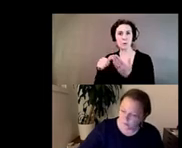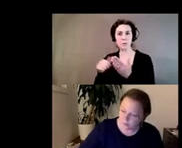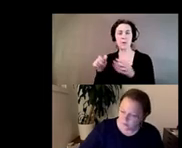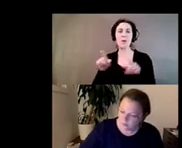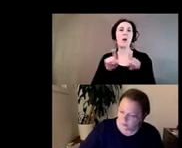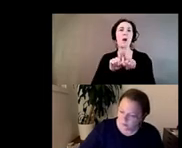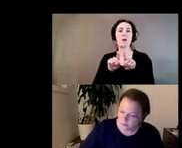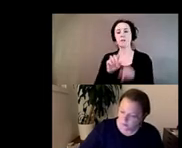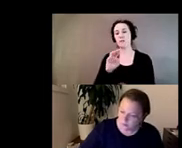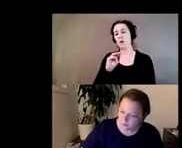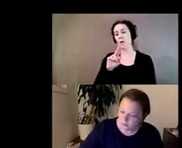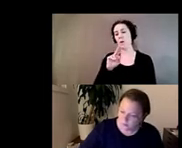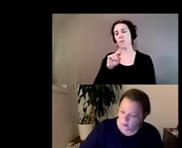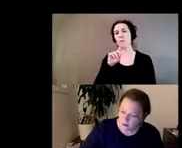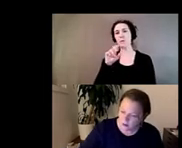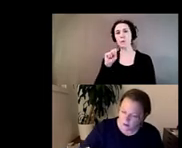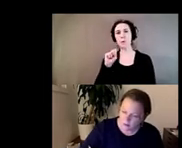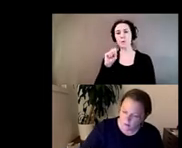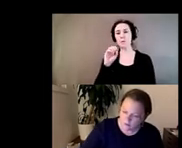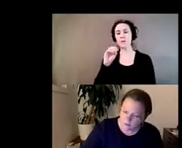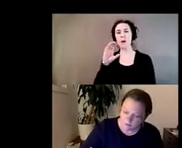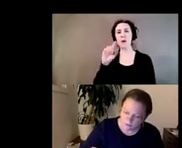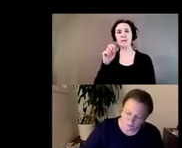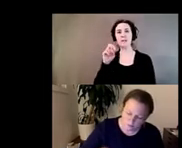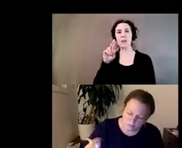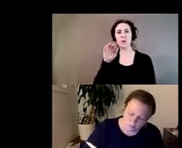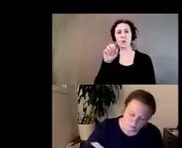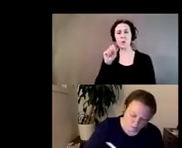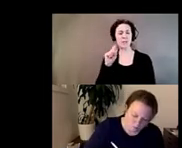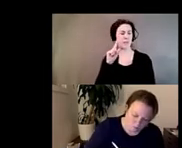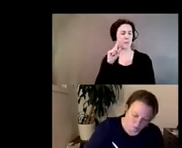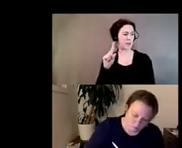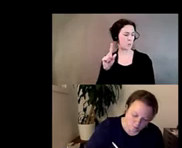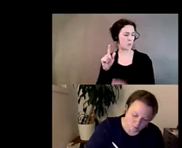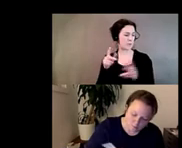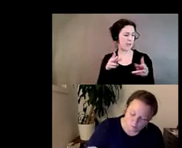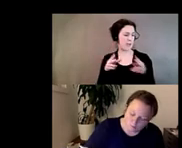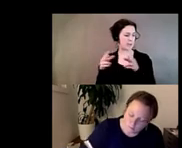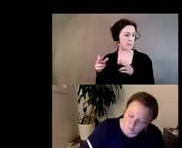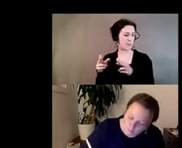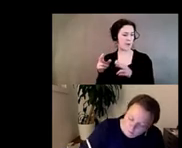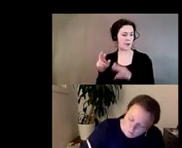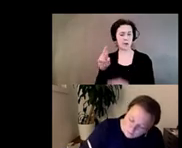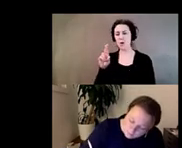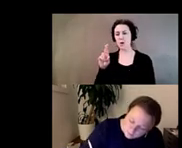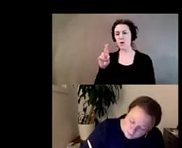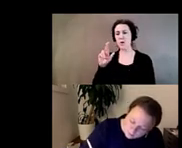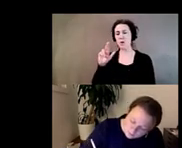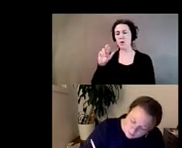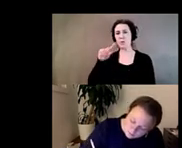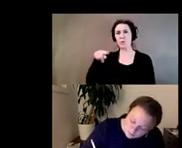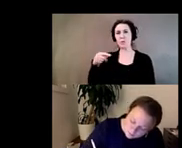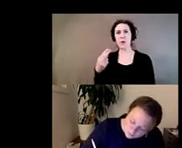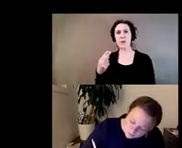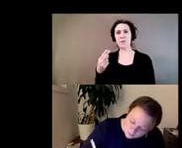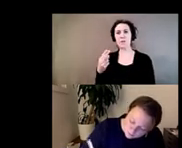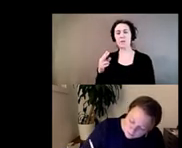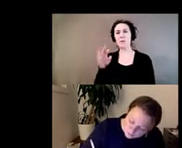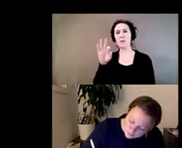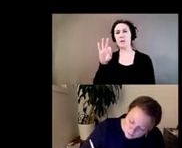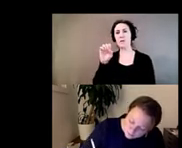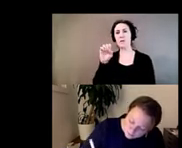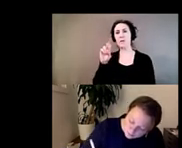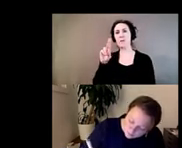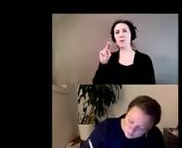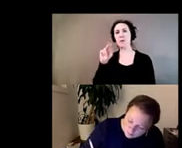which is a catalog that was I believe edited by Rob Hernandez who was the curator of the show it was a show at the